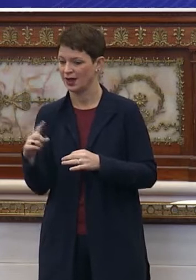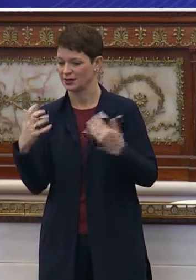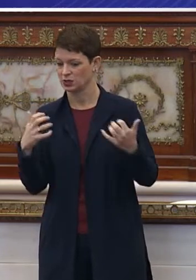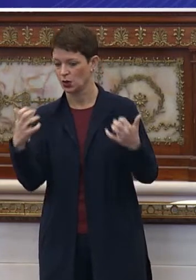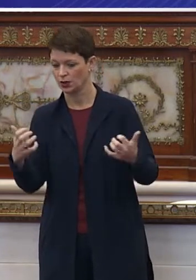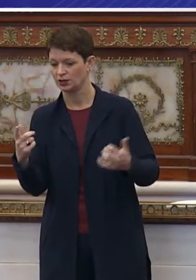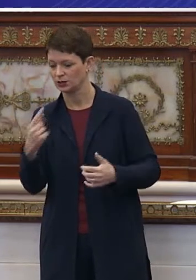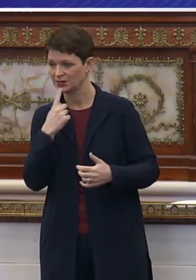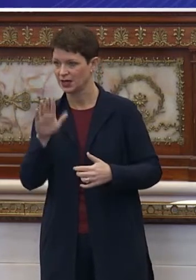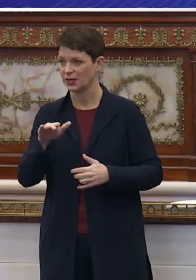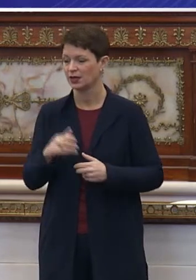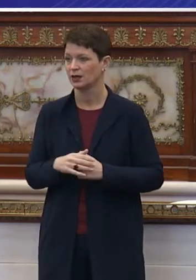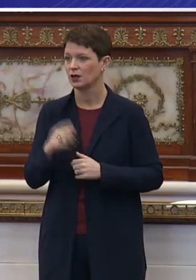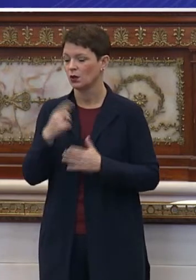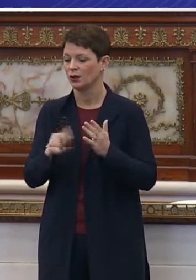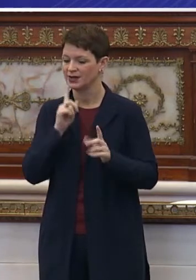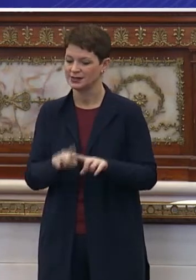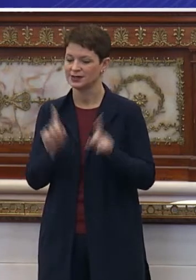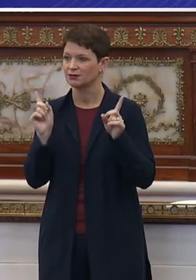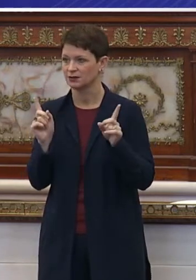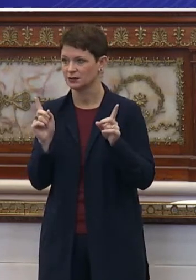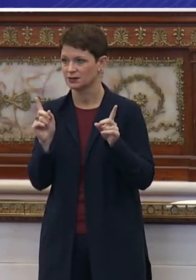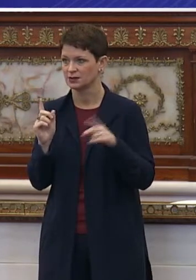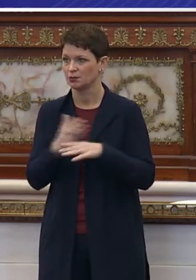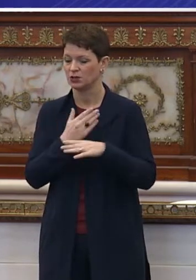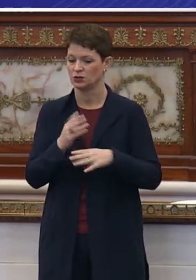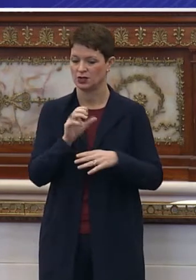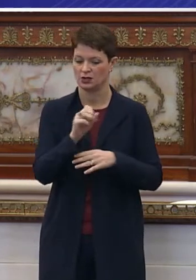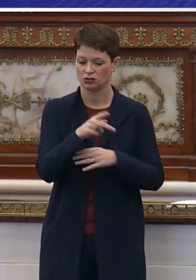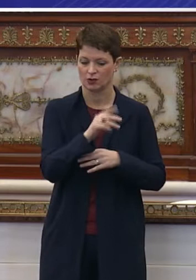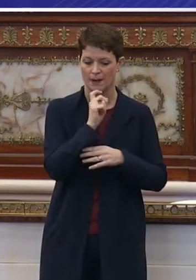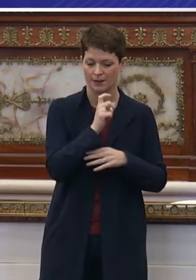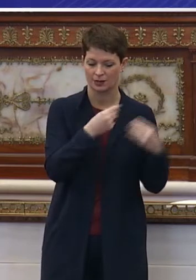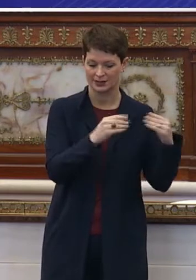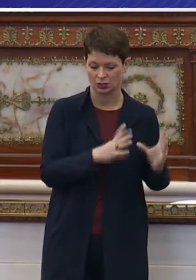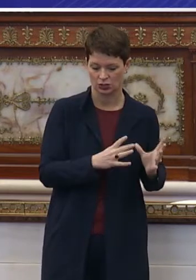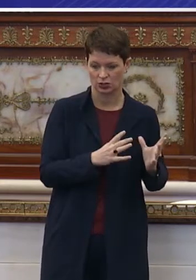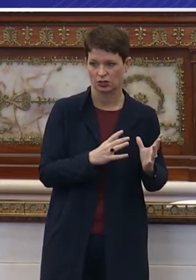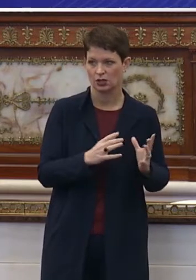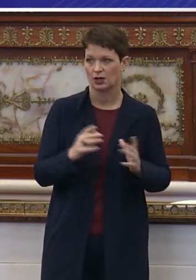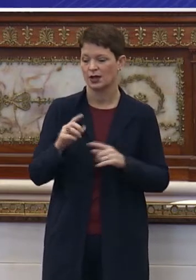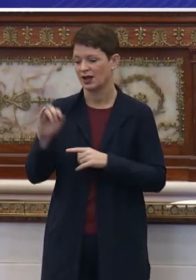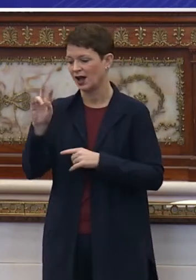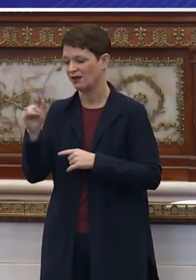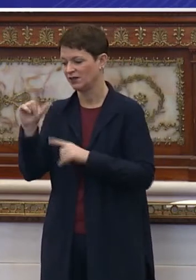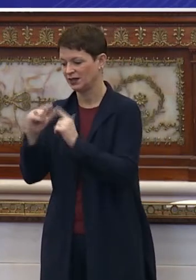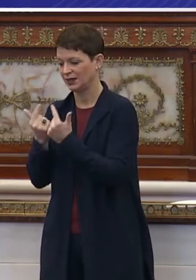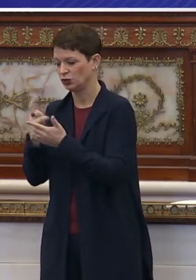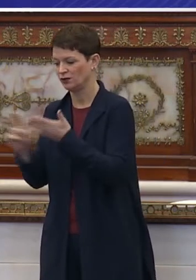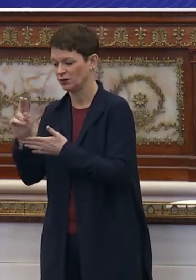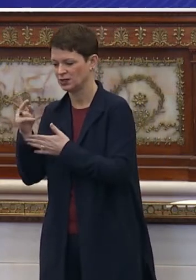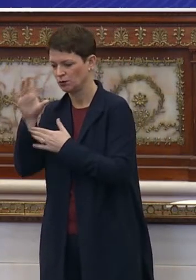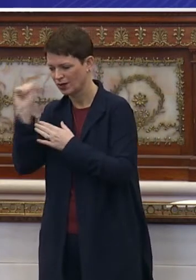and she would say what's the difference between a scrap metal dealer and an ivy league university